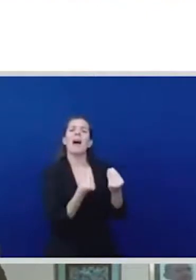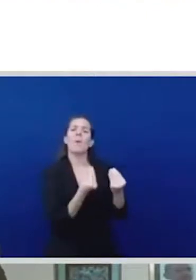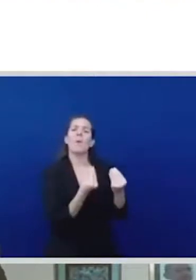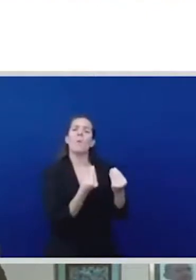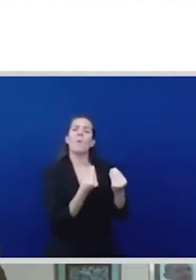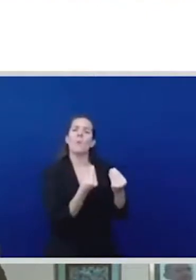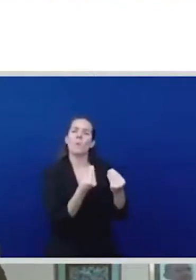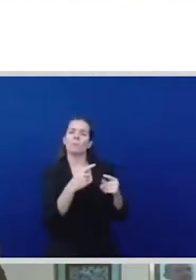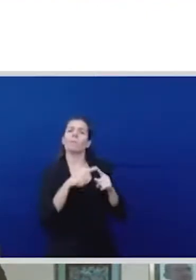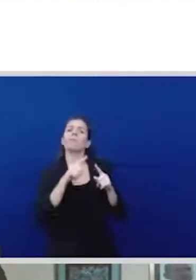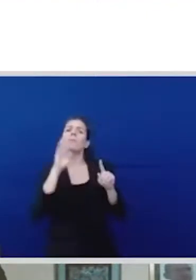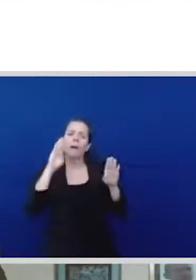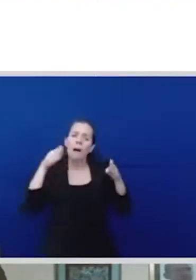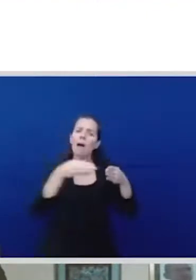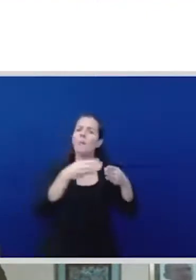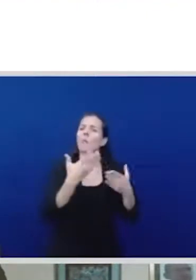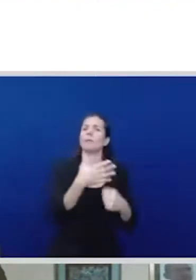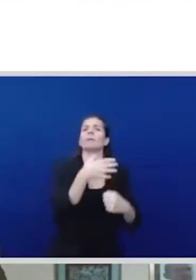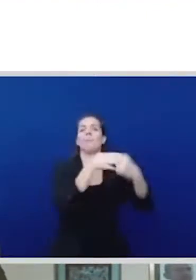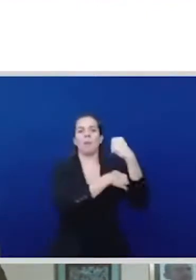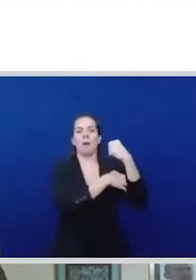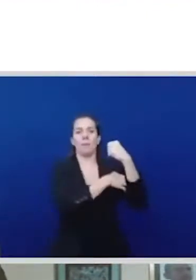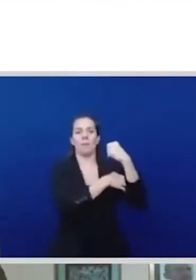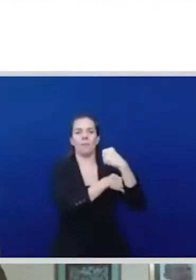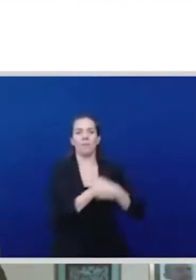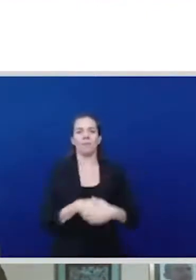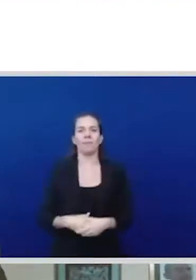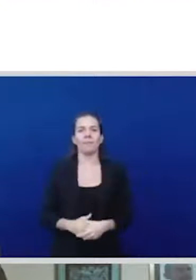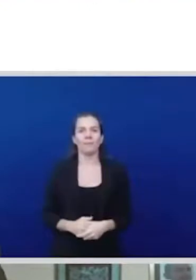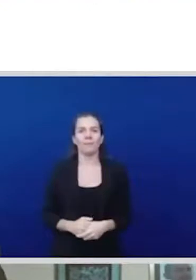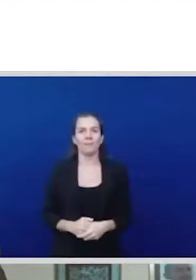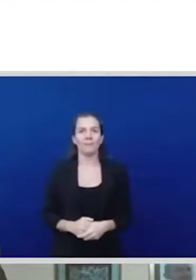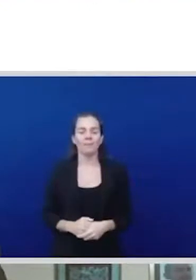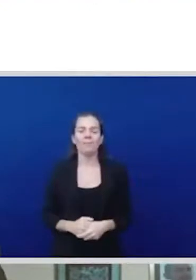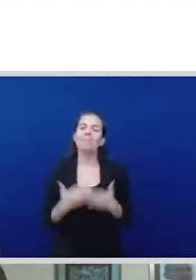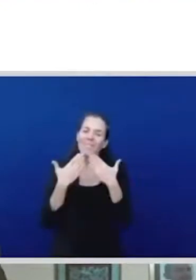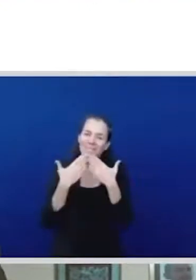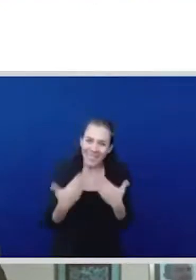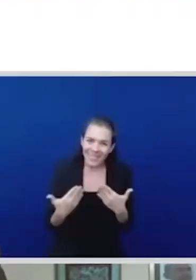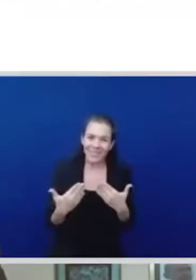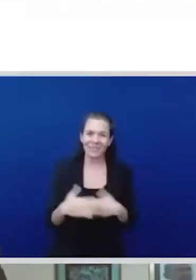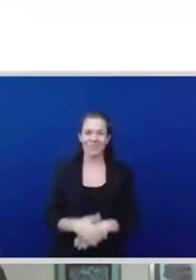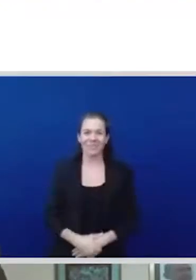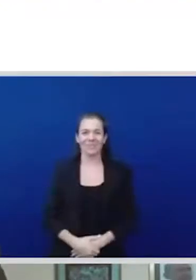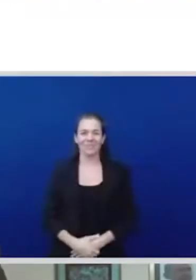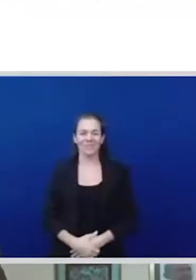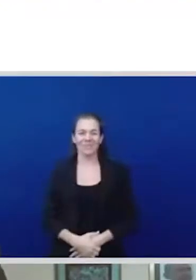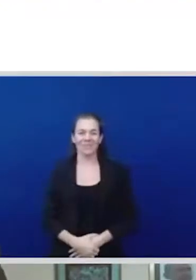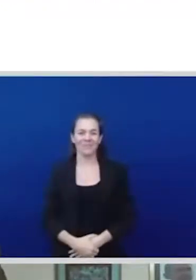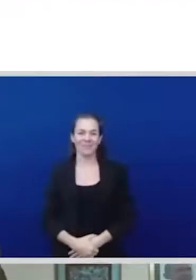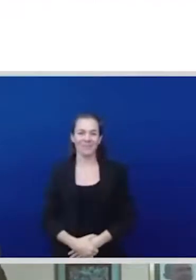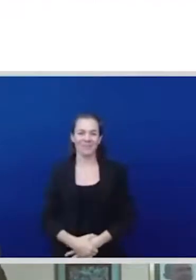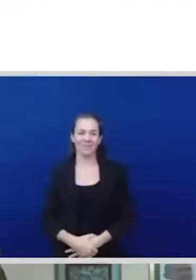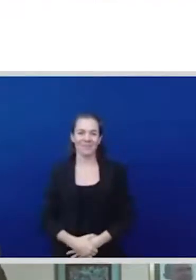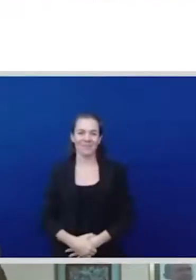thank you thank you Mariamma and I don't know if Sandra you were able to listen to the question about you know how in